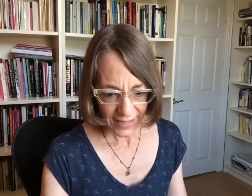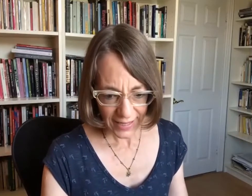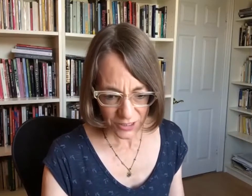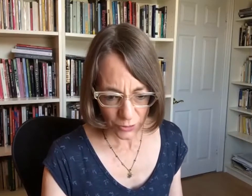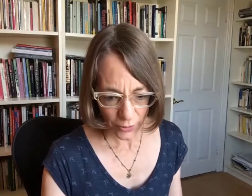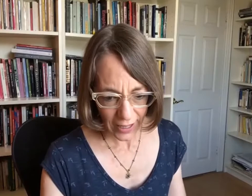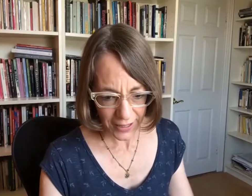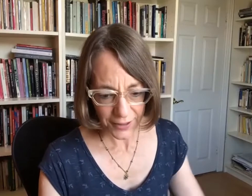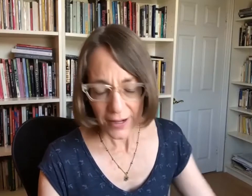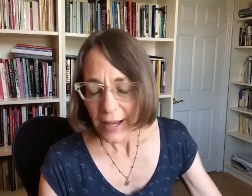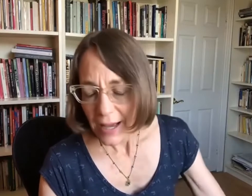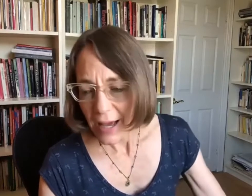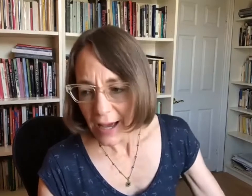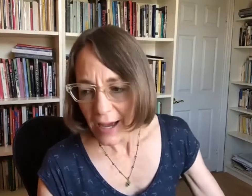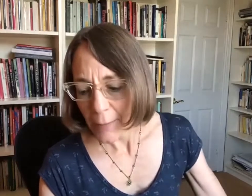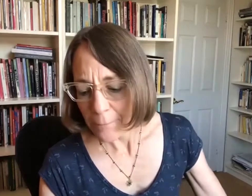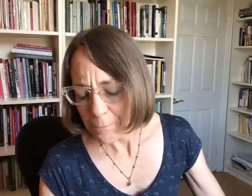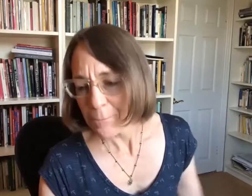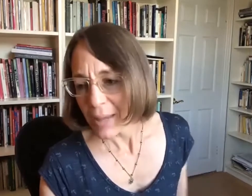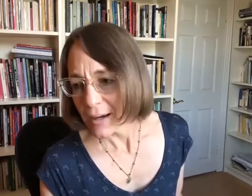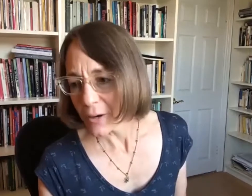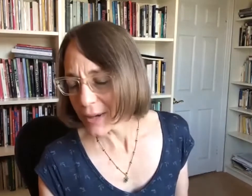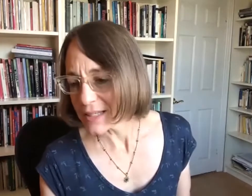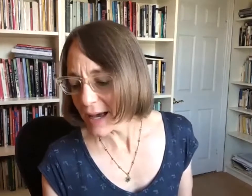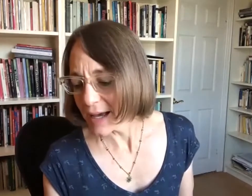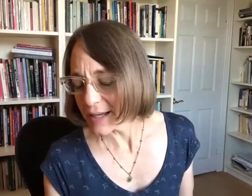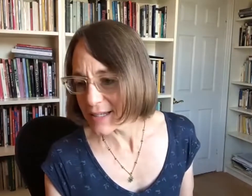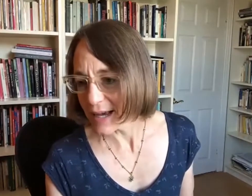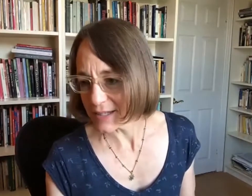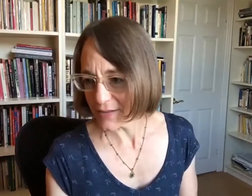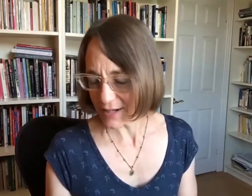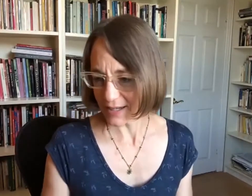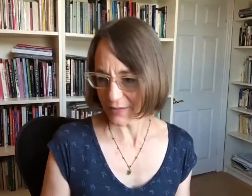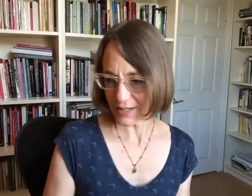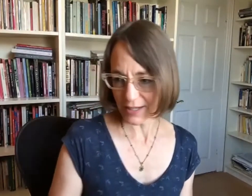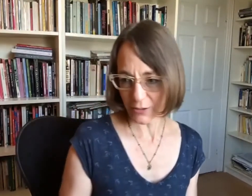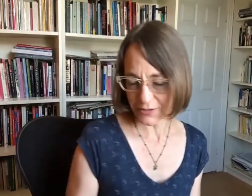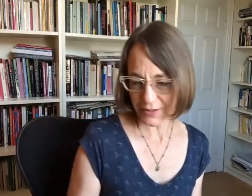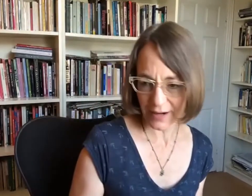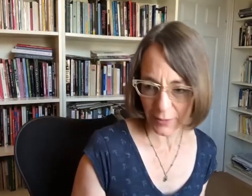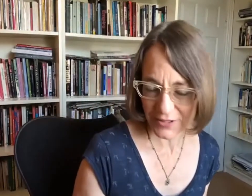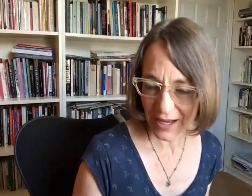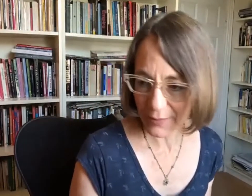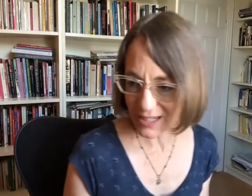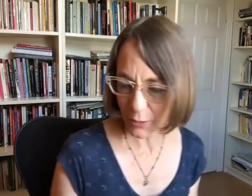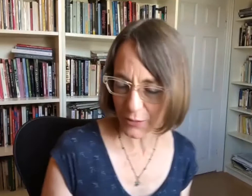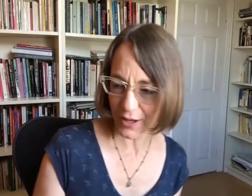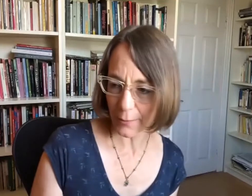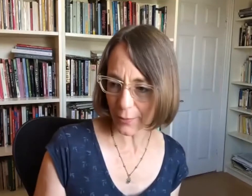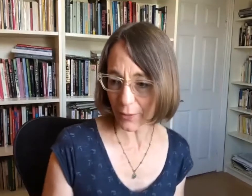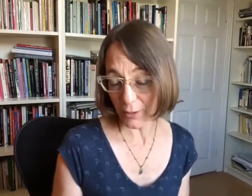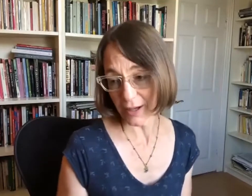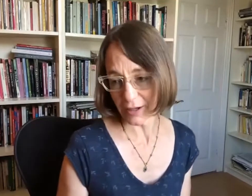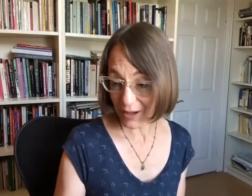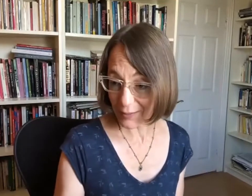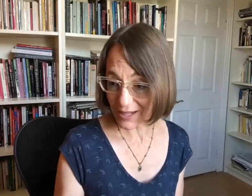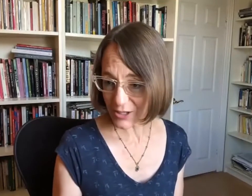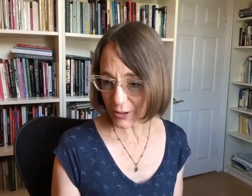where the school subject